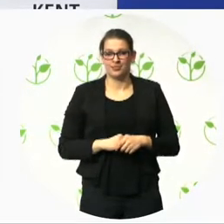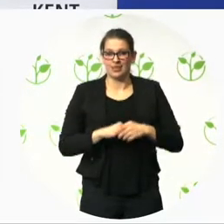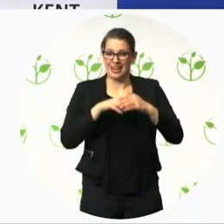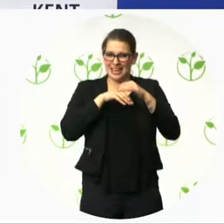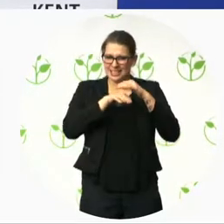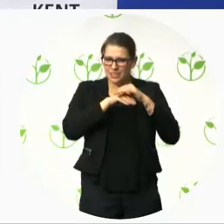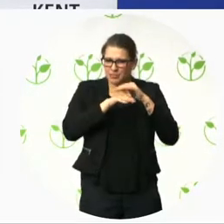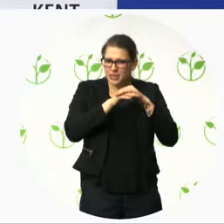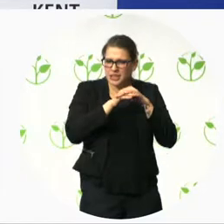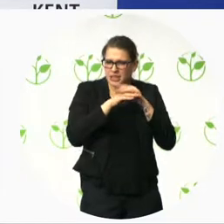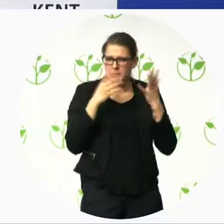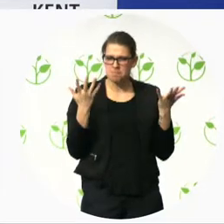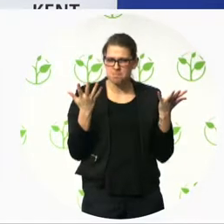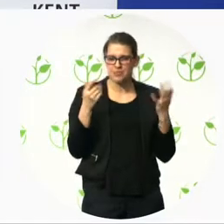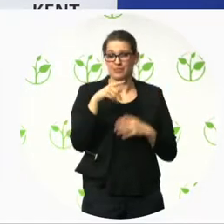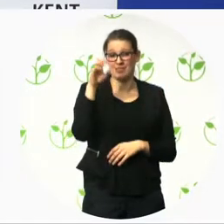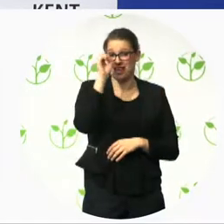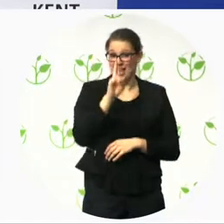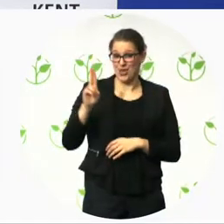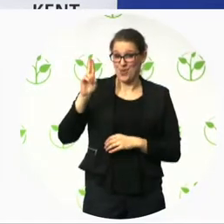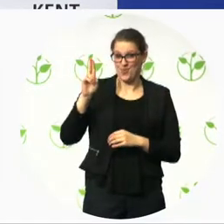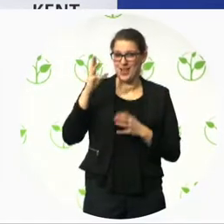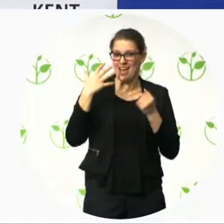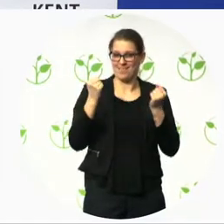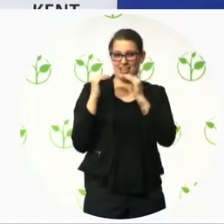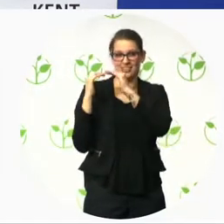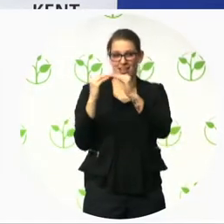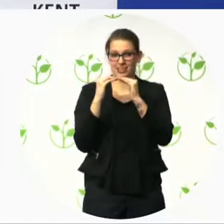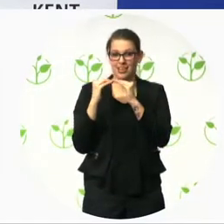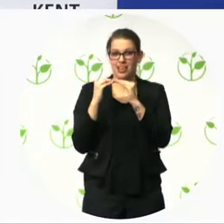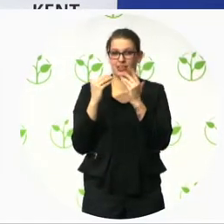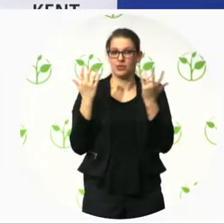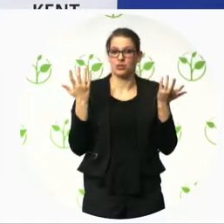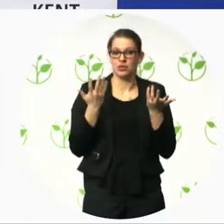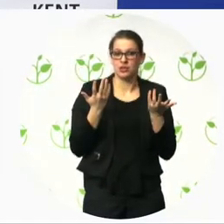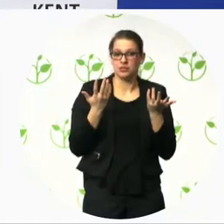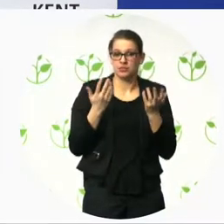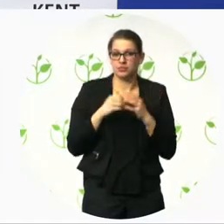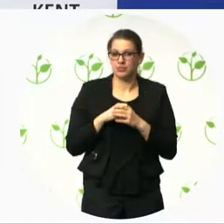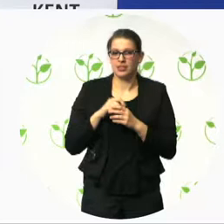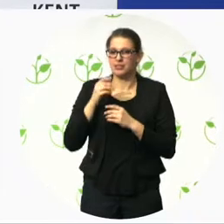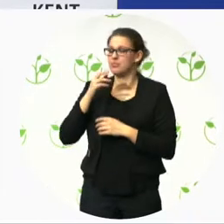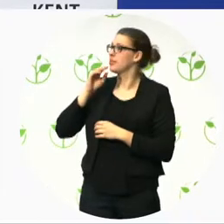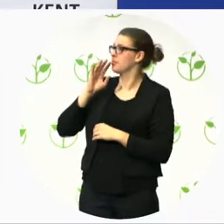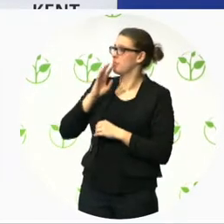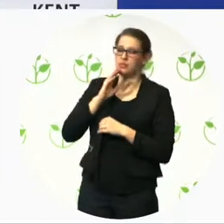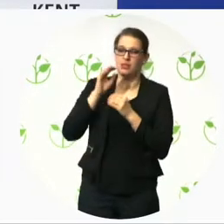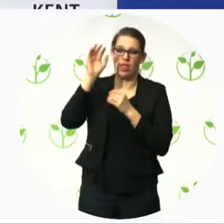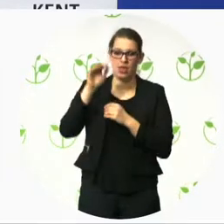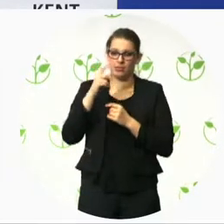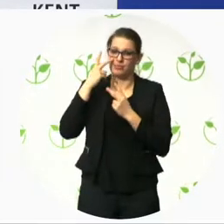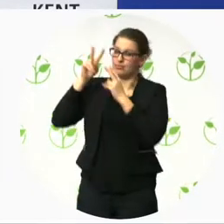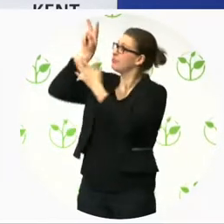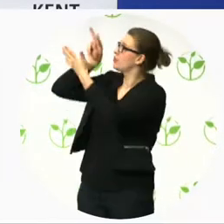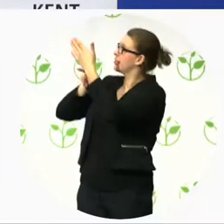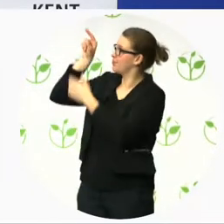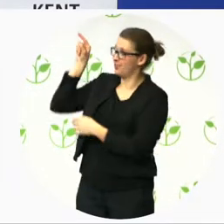figures, but for those techies amongst you, you can see it on the screen. The EN standard is also at the heart